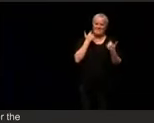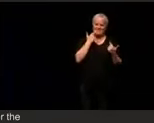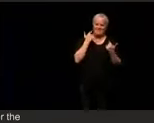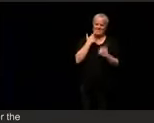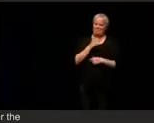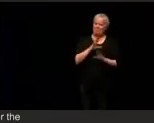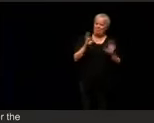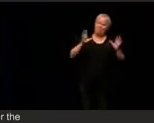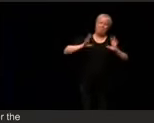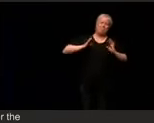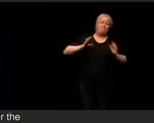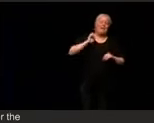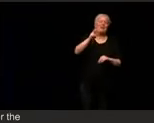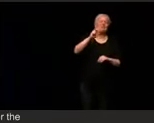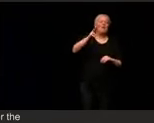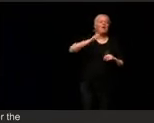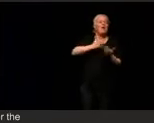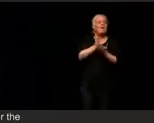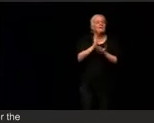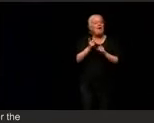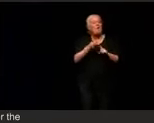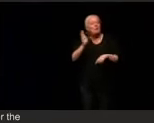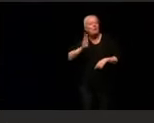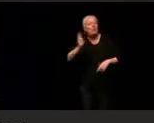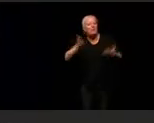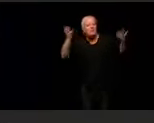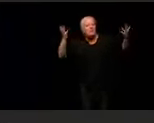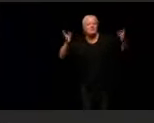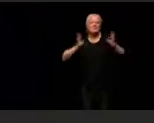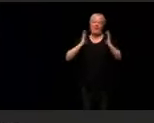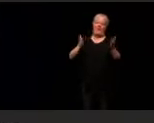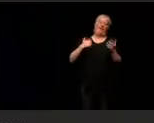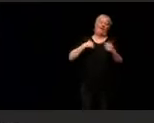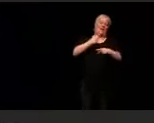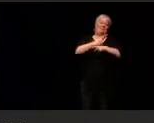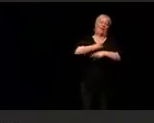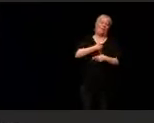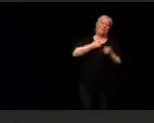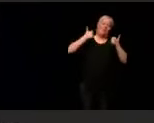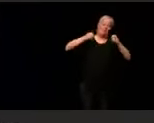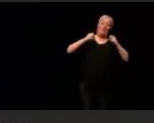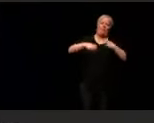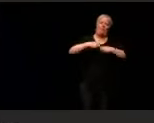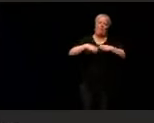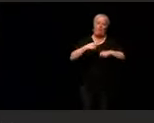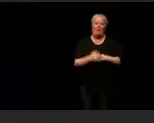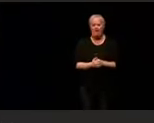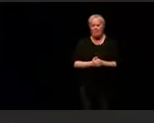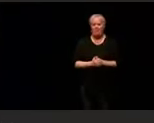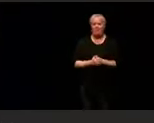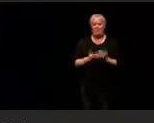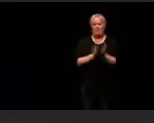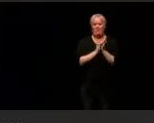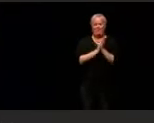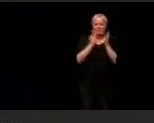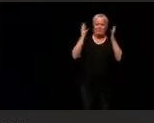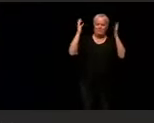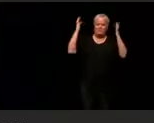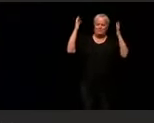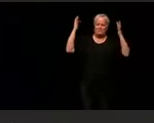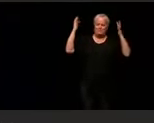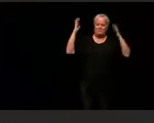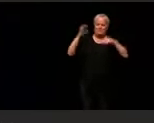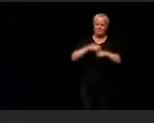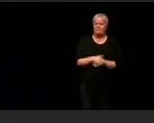But that's all right. I'm a man of the people. I'm from Brooklyn, y'all. And so we were there